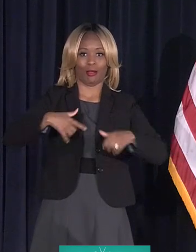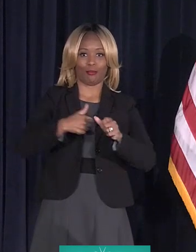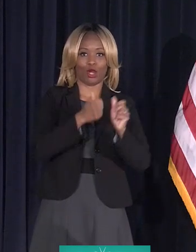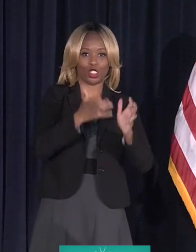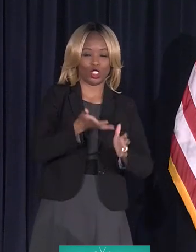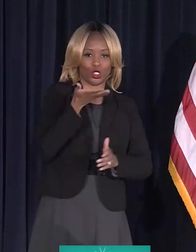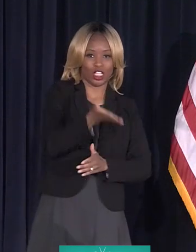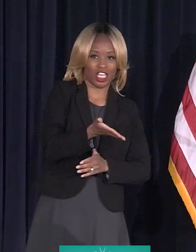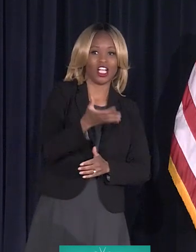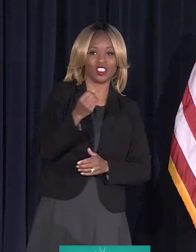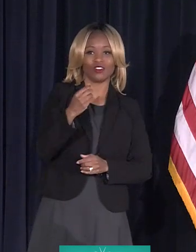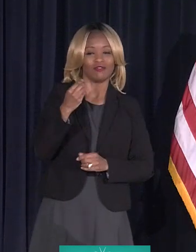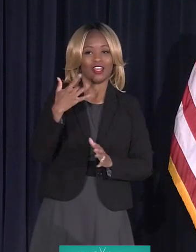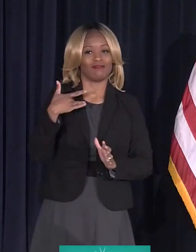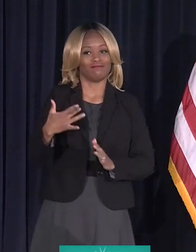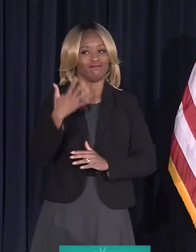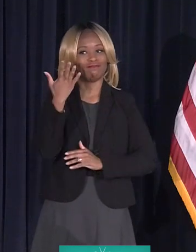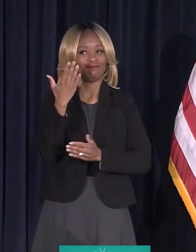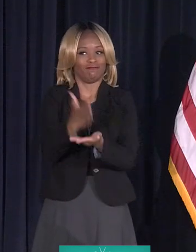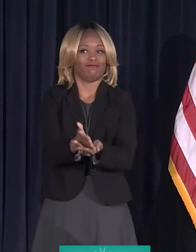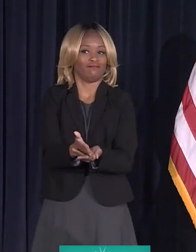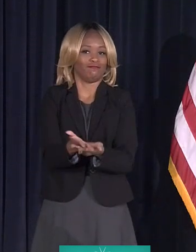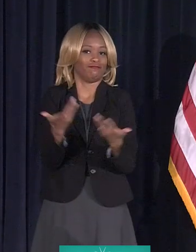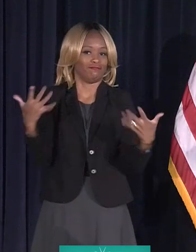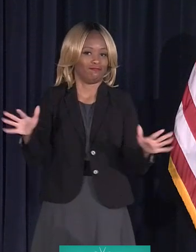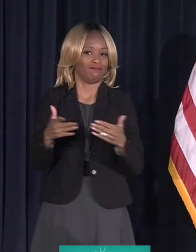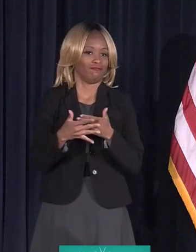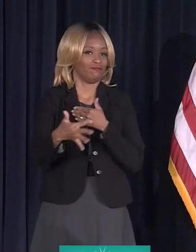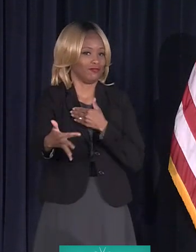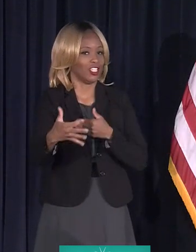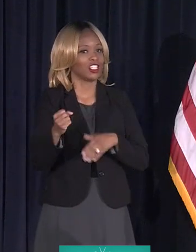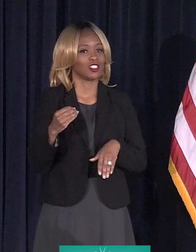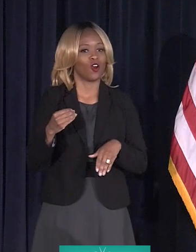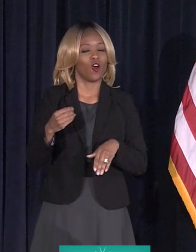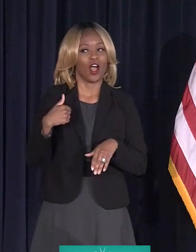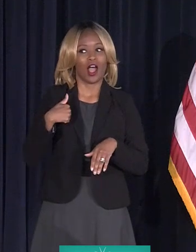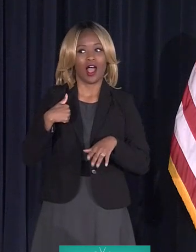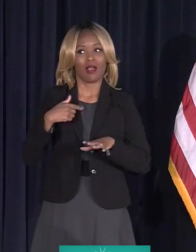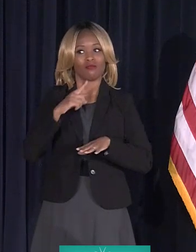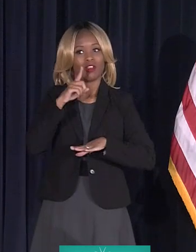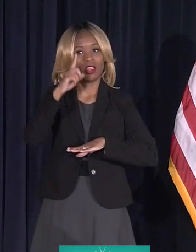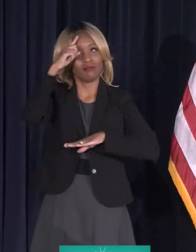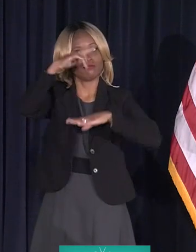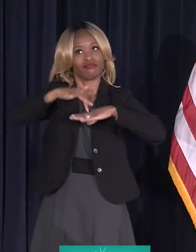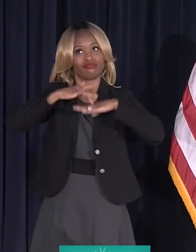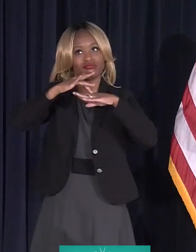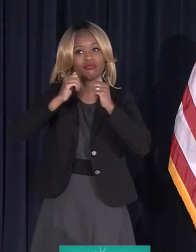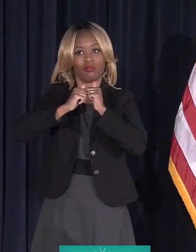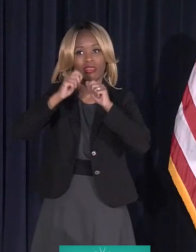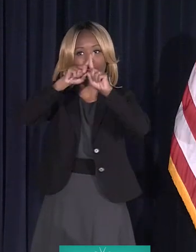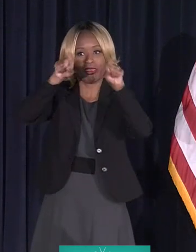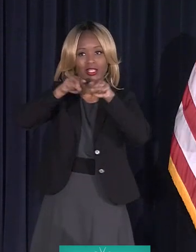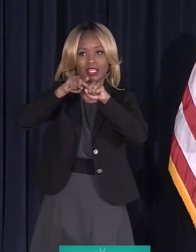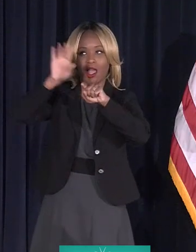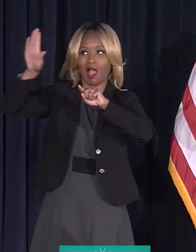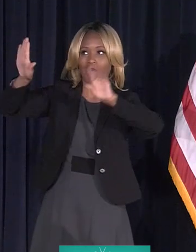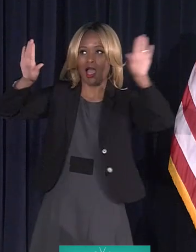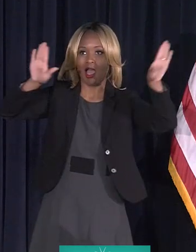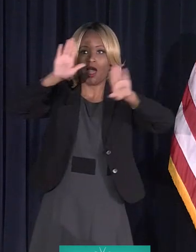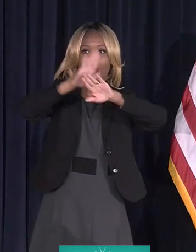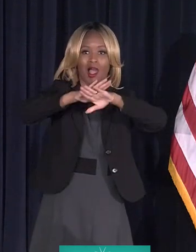obsessed with these signs on these polls. And I'm sorry it's bad this year, but we'll get back after it.